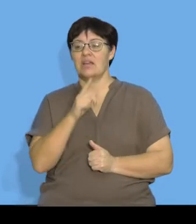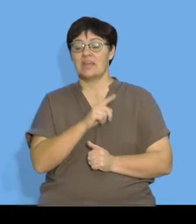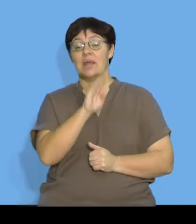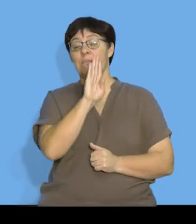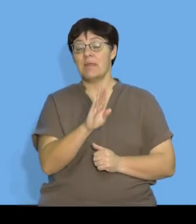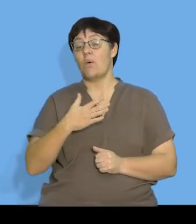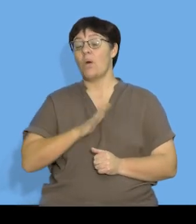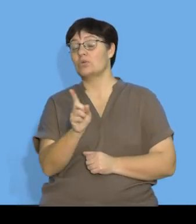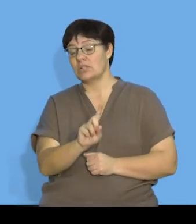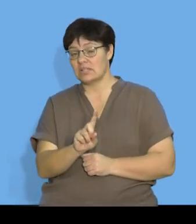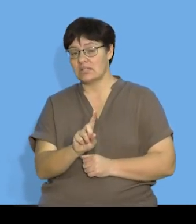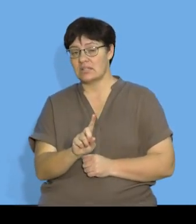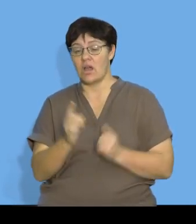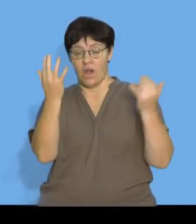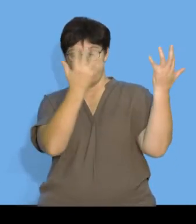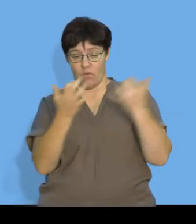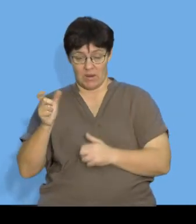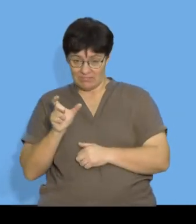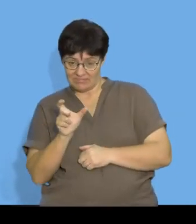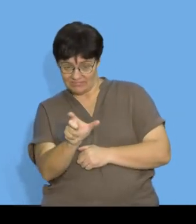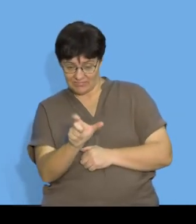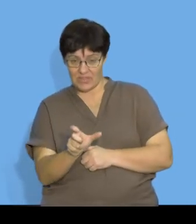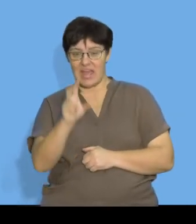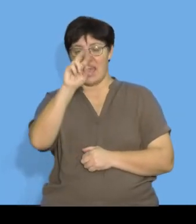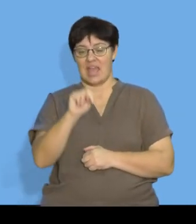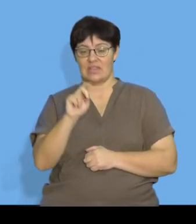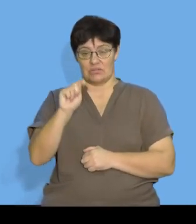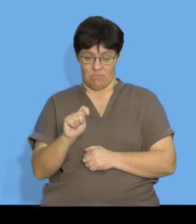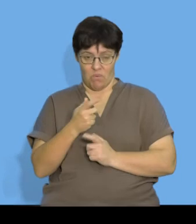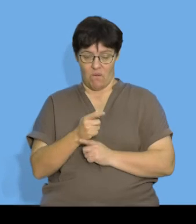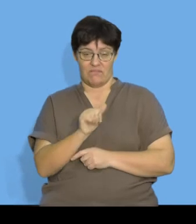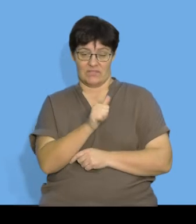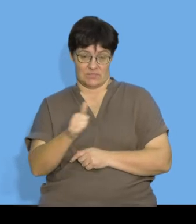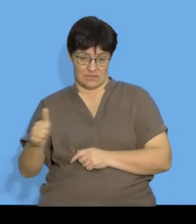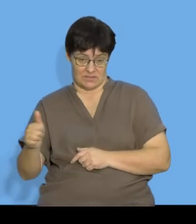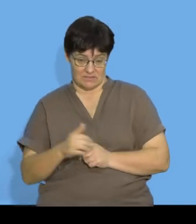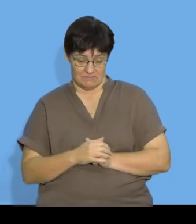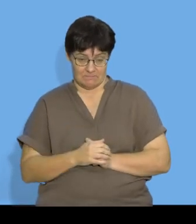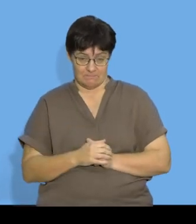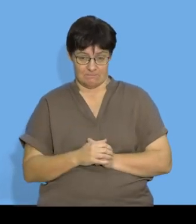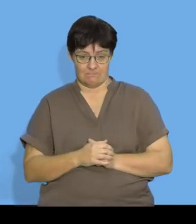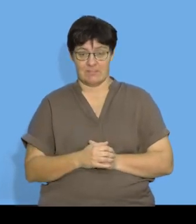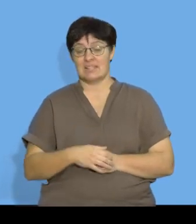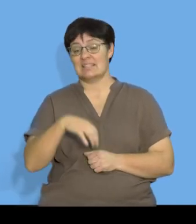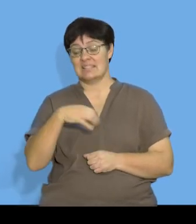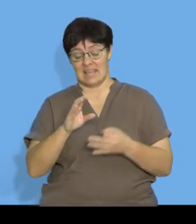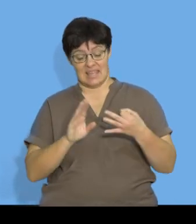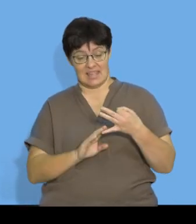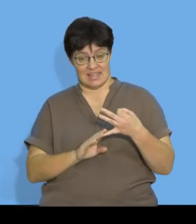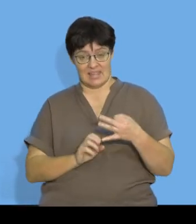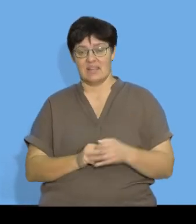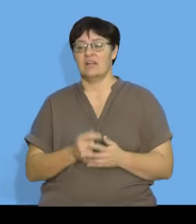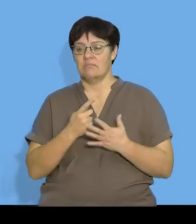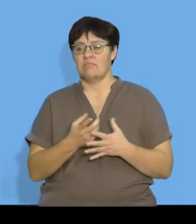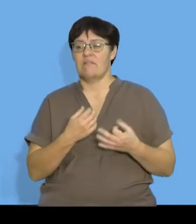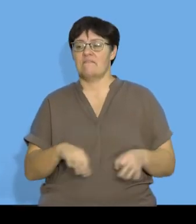me to determine the formula for the nth term of the sequence then c is asking me